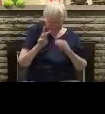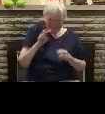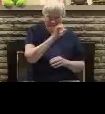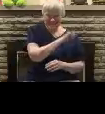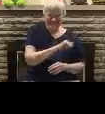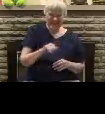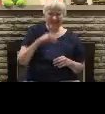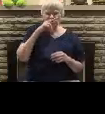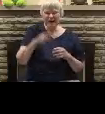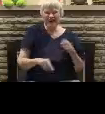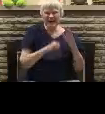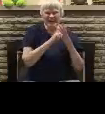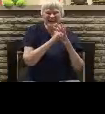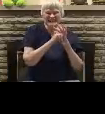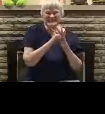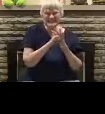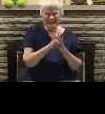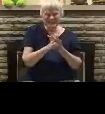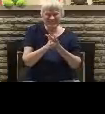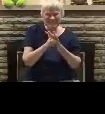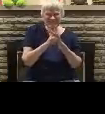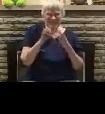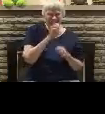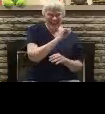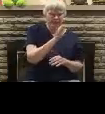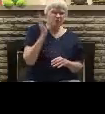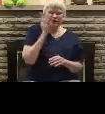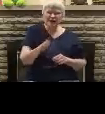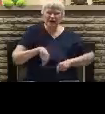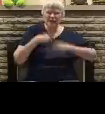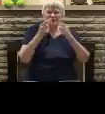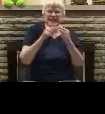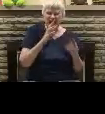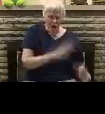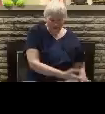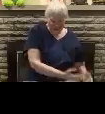set forth for an example suffering the vengeance of eternal fire.